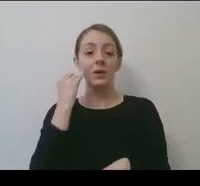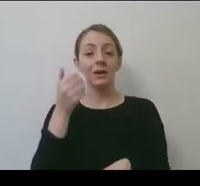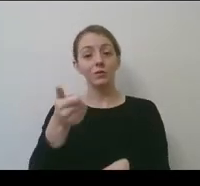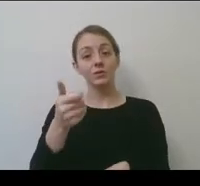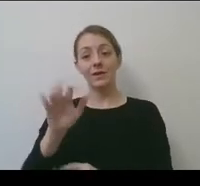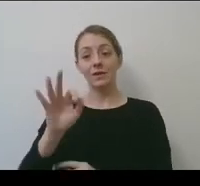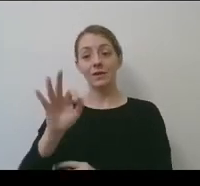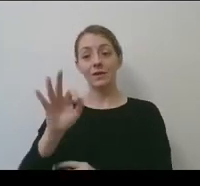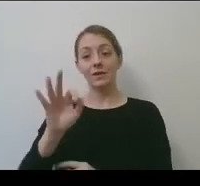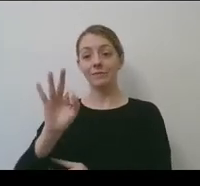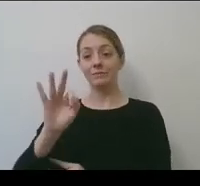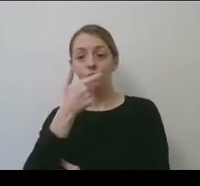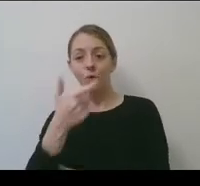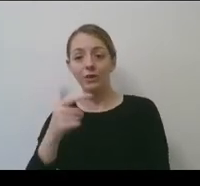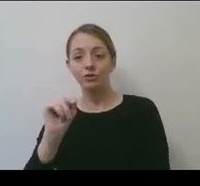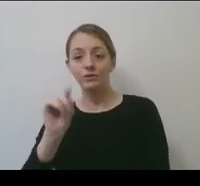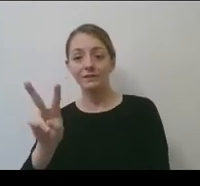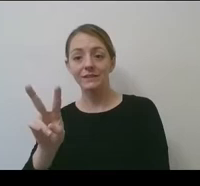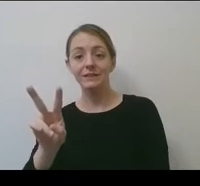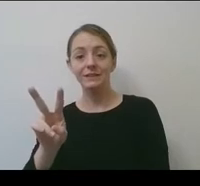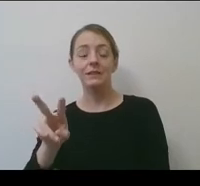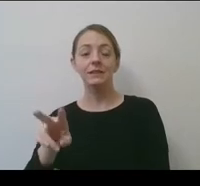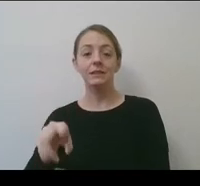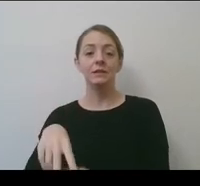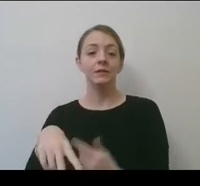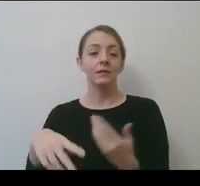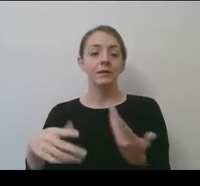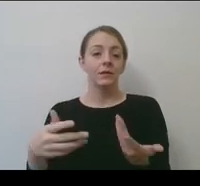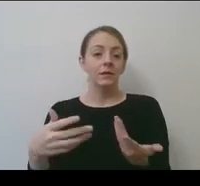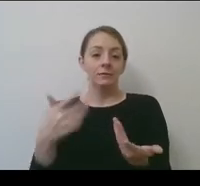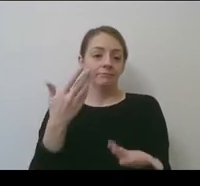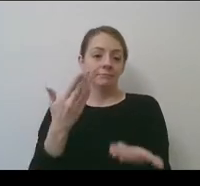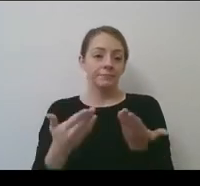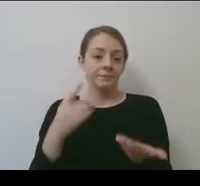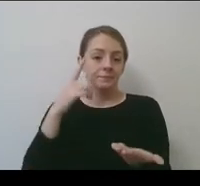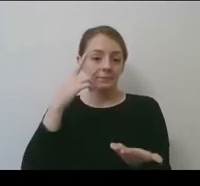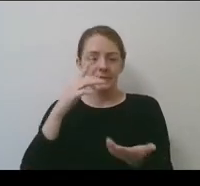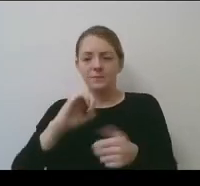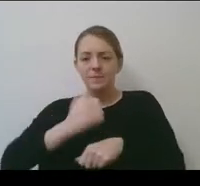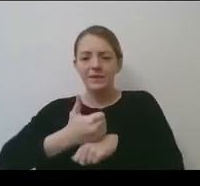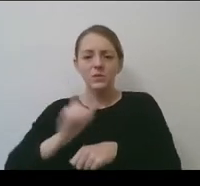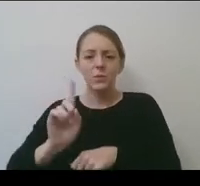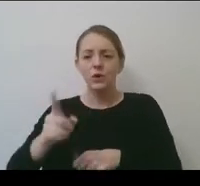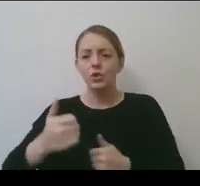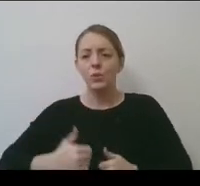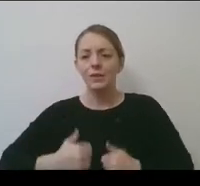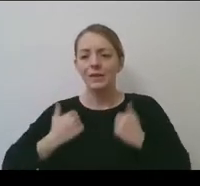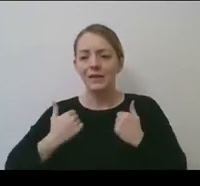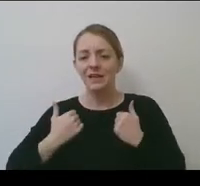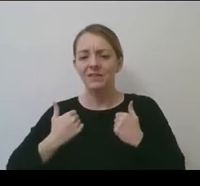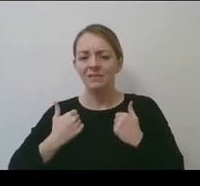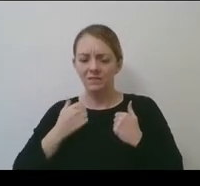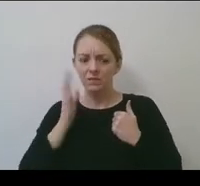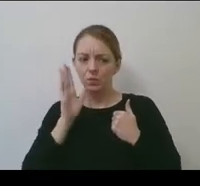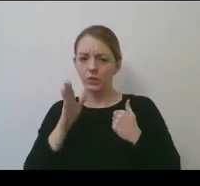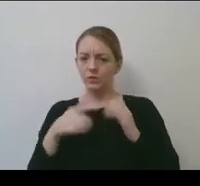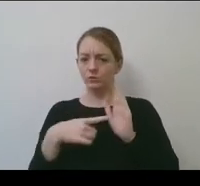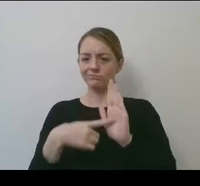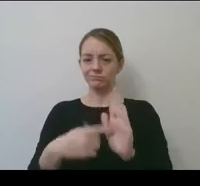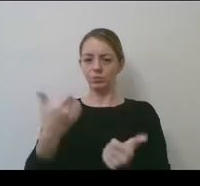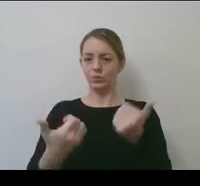watching it, that meant that because of, it based on where you lived, that would have been what game you would have seen.